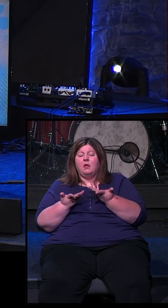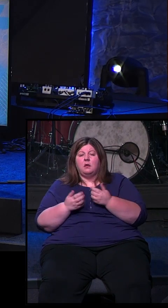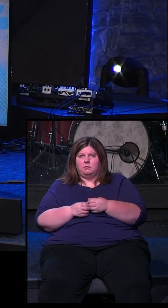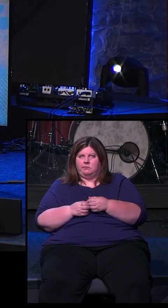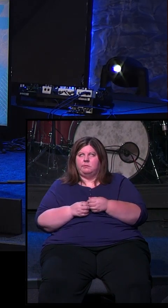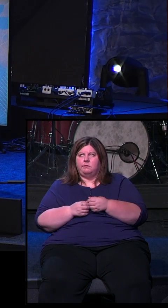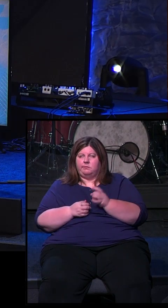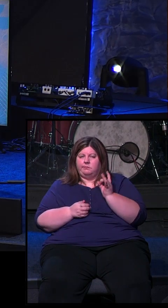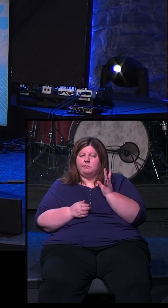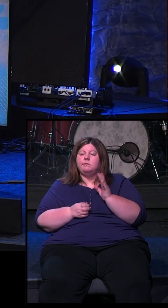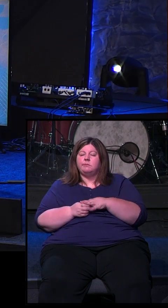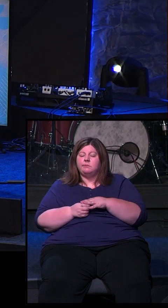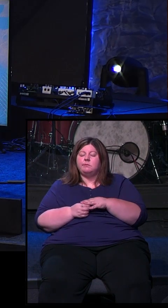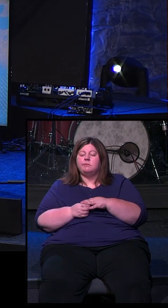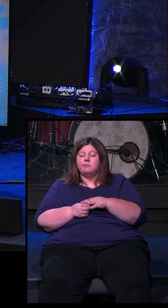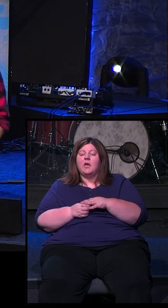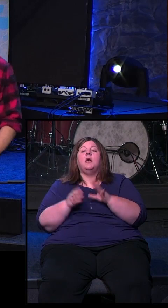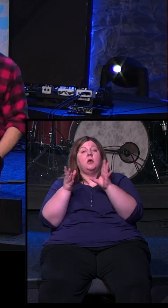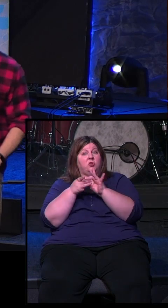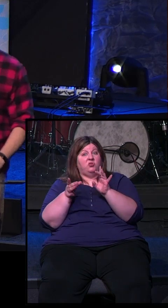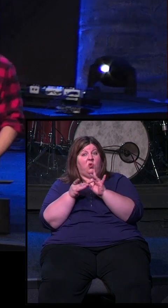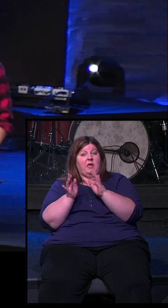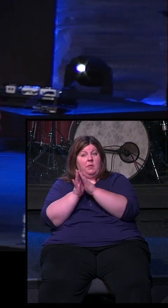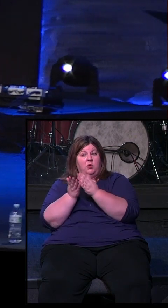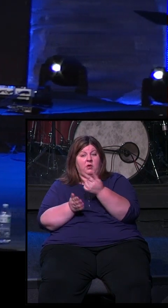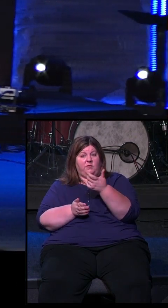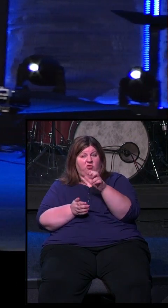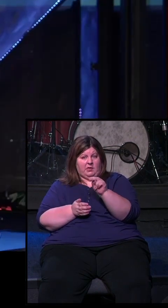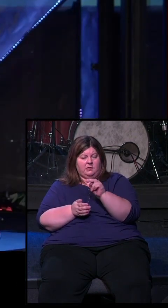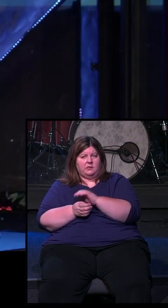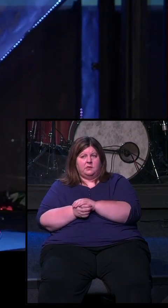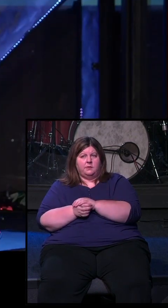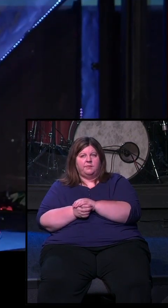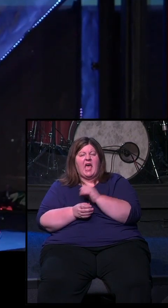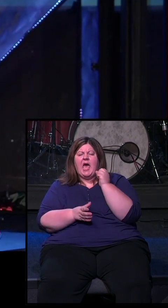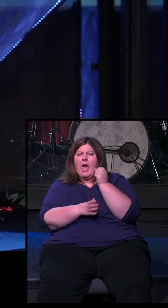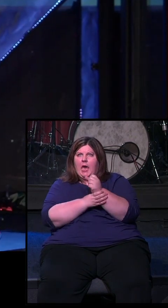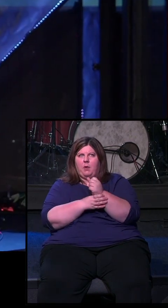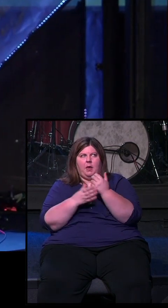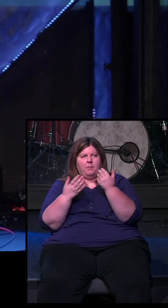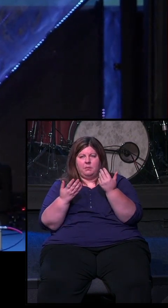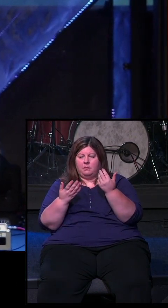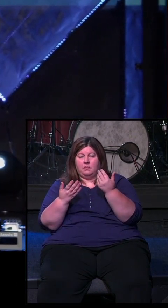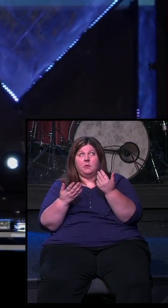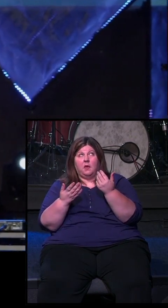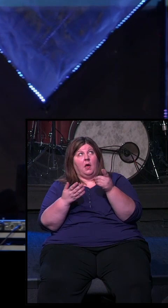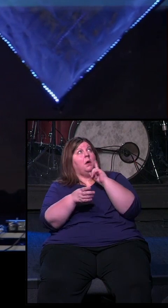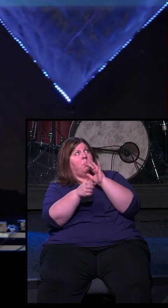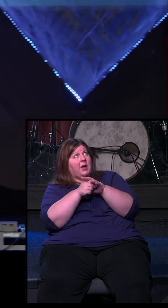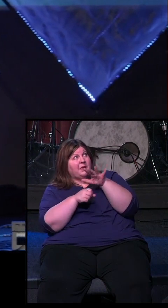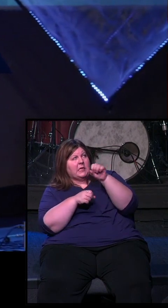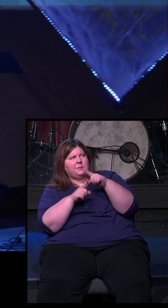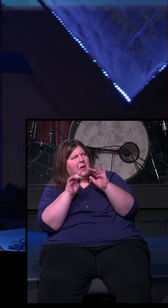Here's what the story tells us in the book of Genesis. It says that Abraham had lack of clarity on how God would come through on his